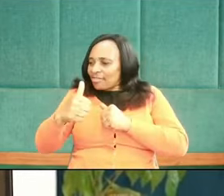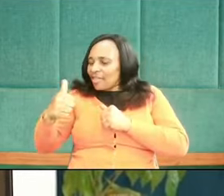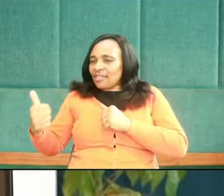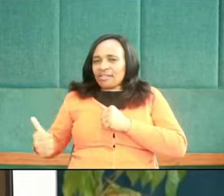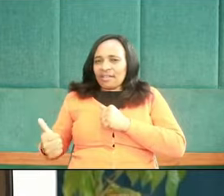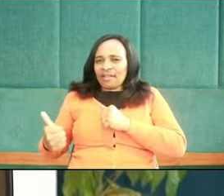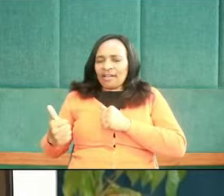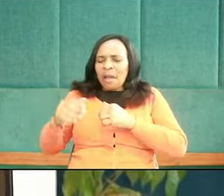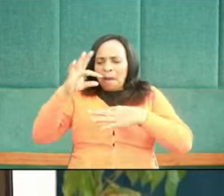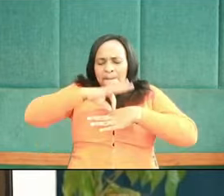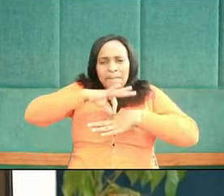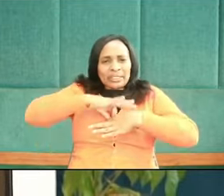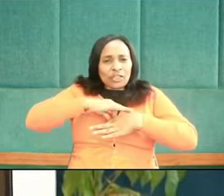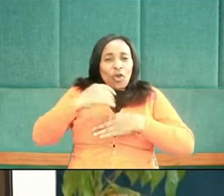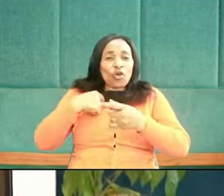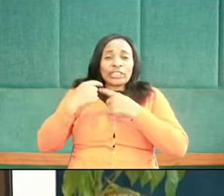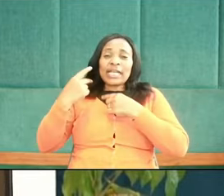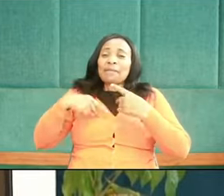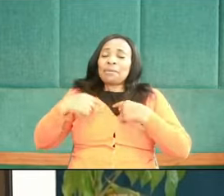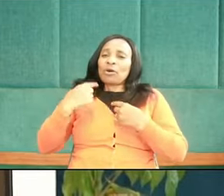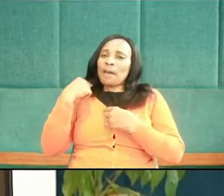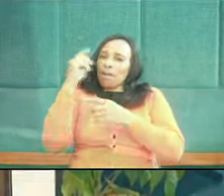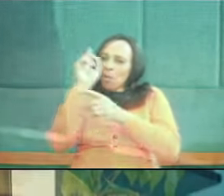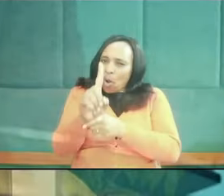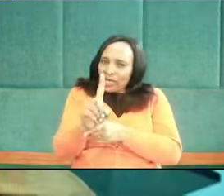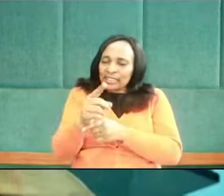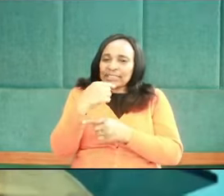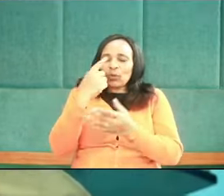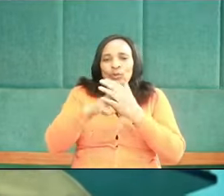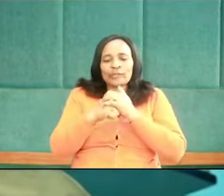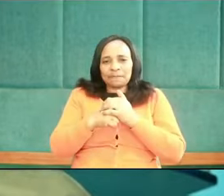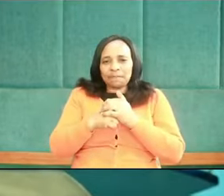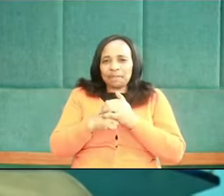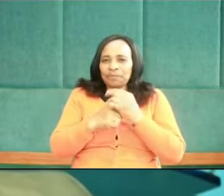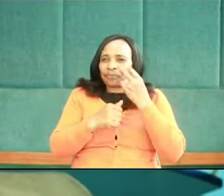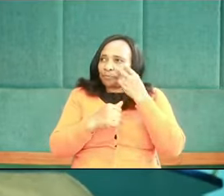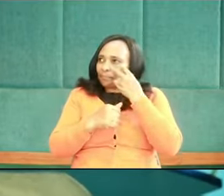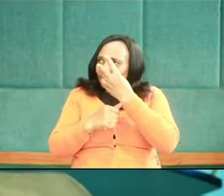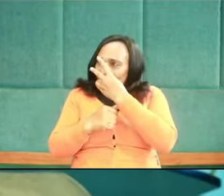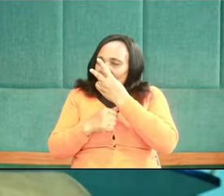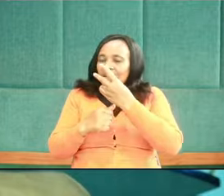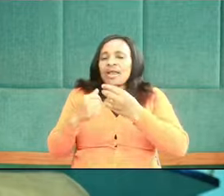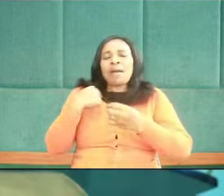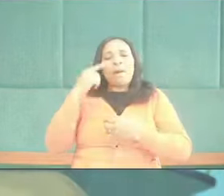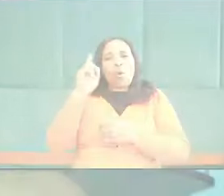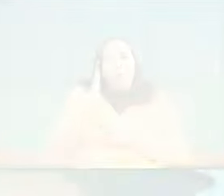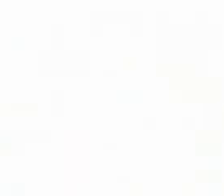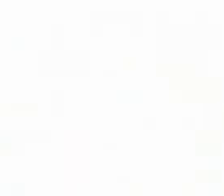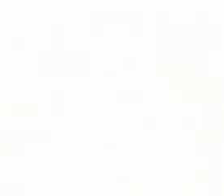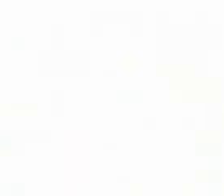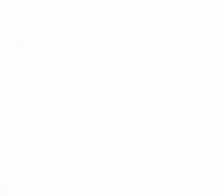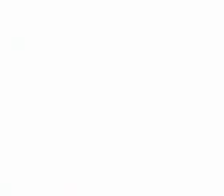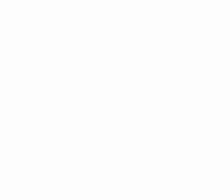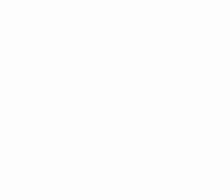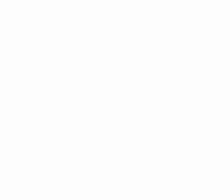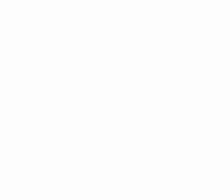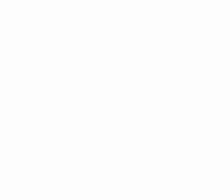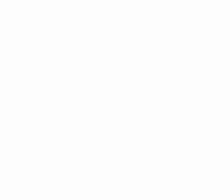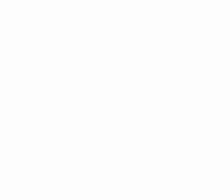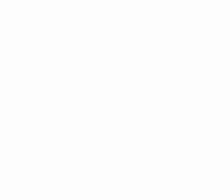gives us priorities concerning people. What does he say? Number one, he says, practice probity.